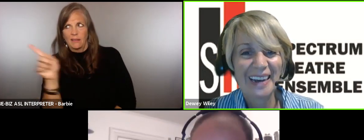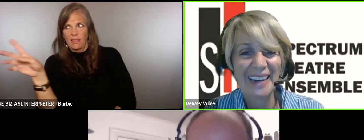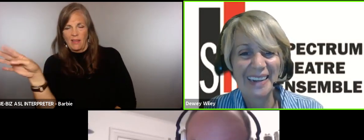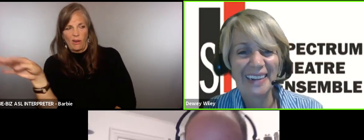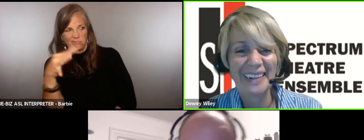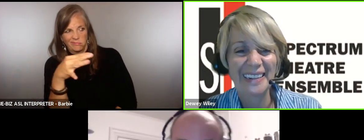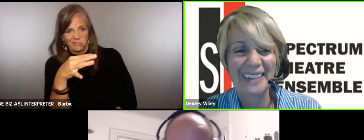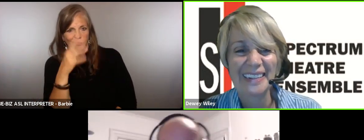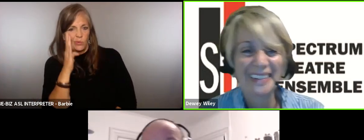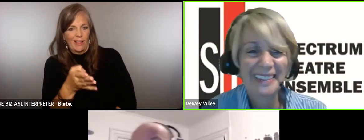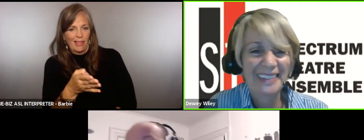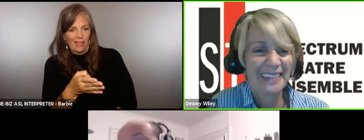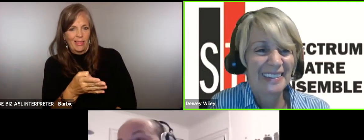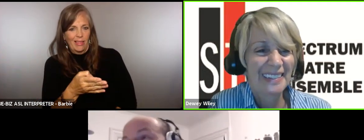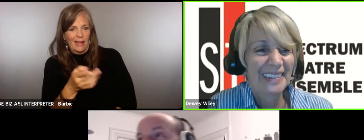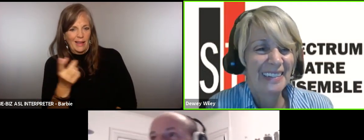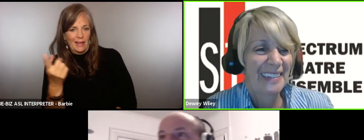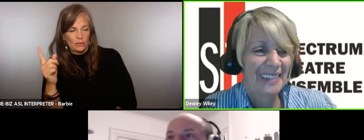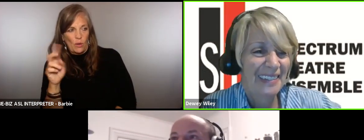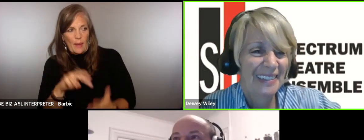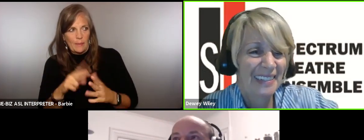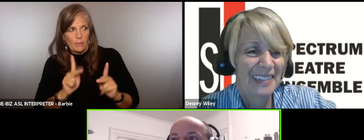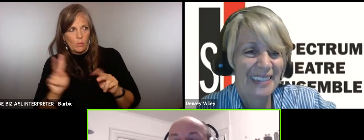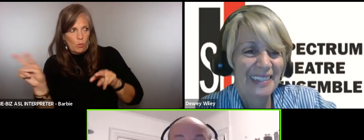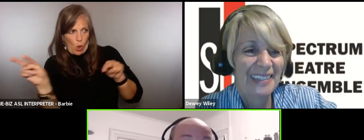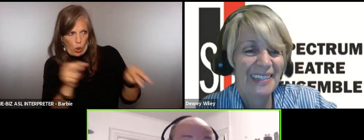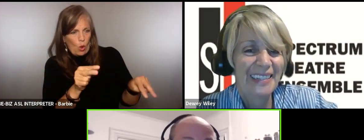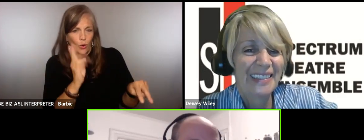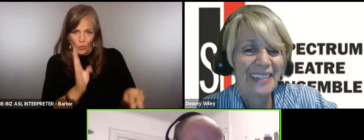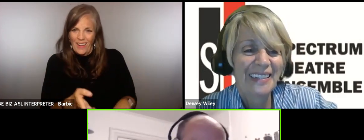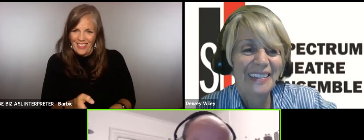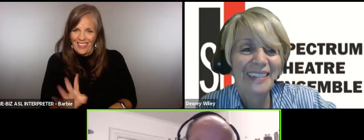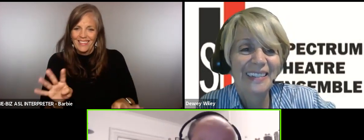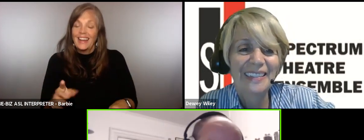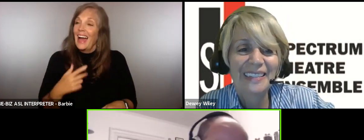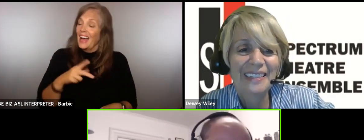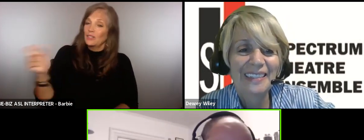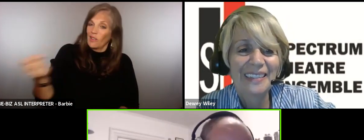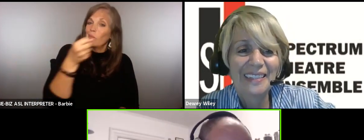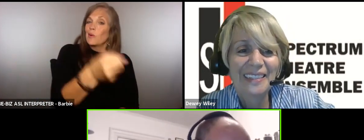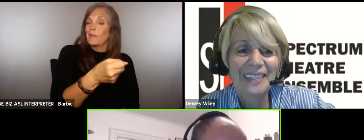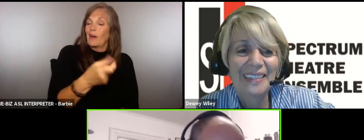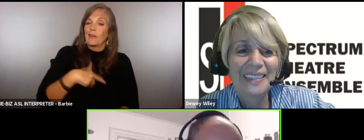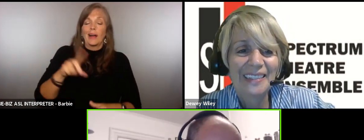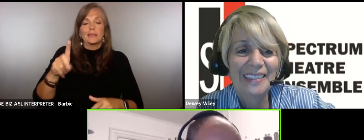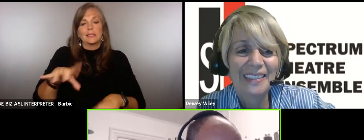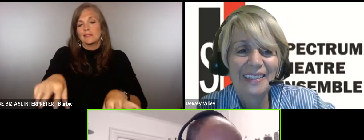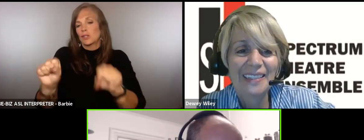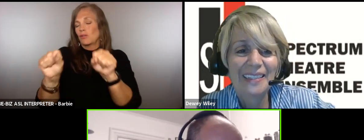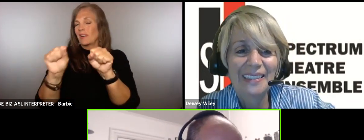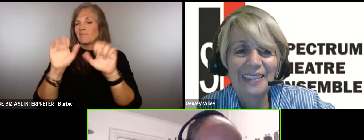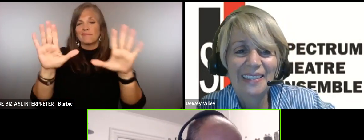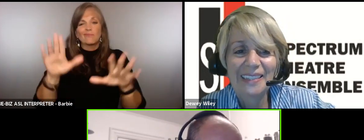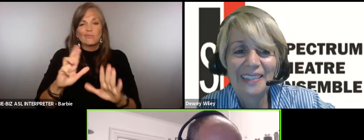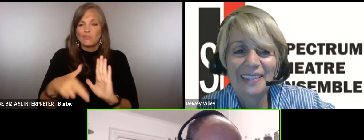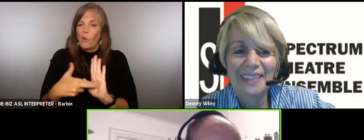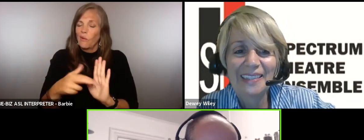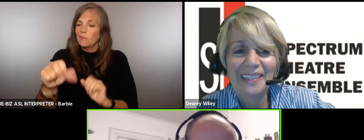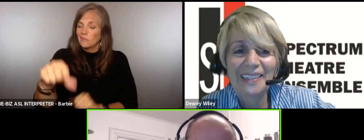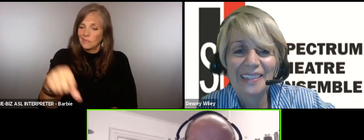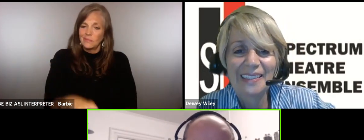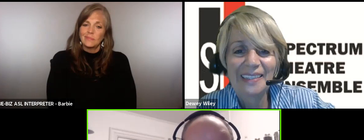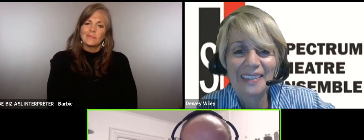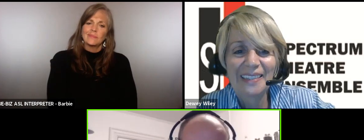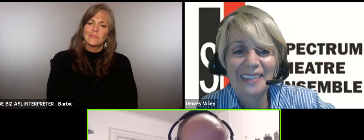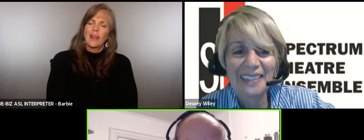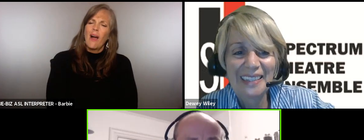you know get him out there um so I did I ended up you know getting all these fabulous roles um and uh you